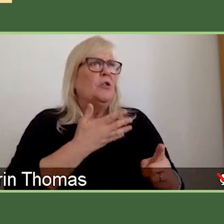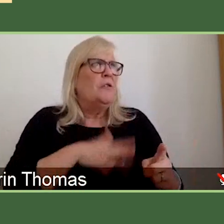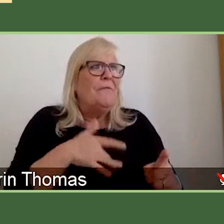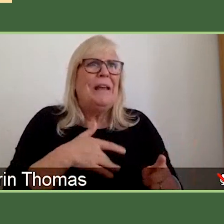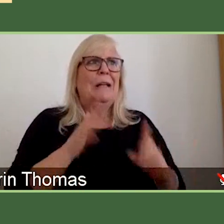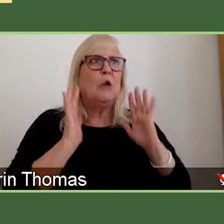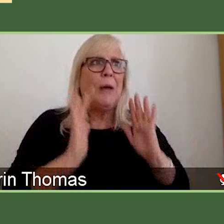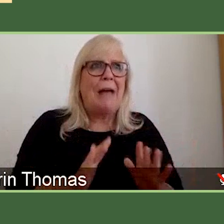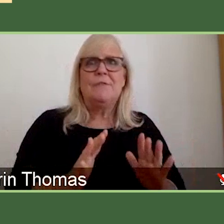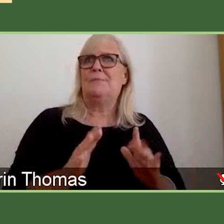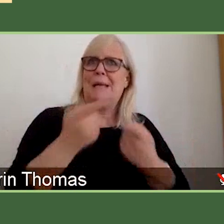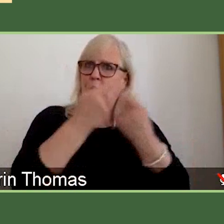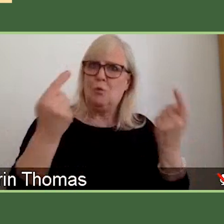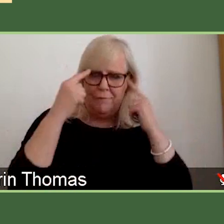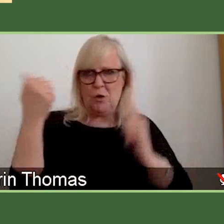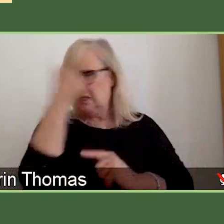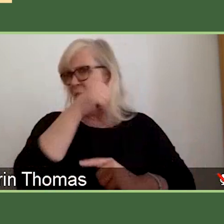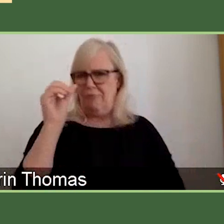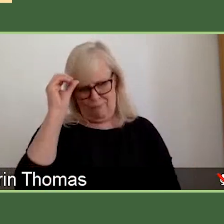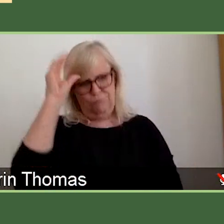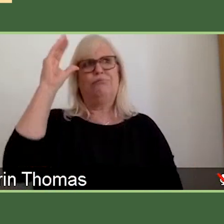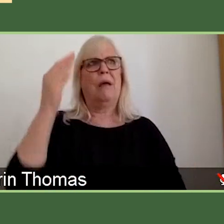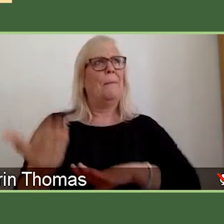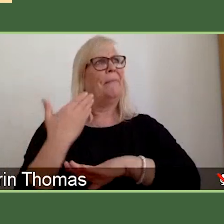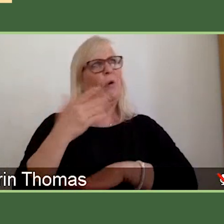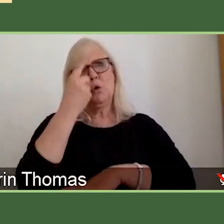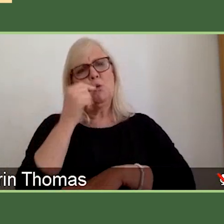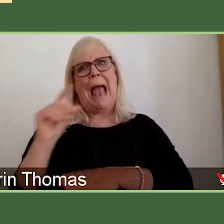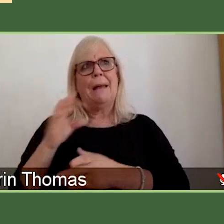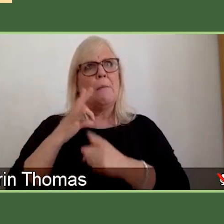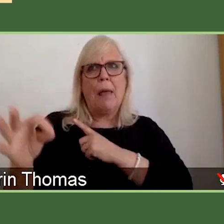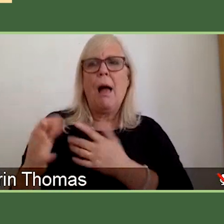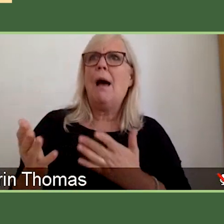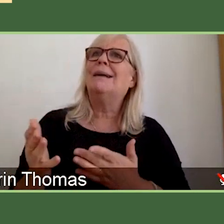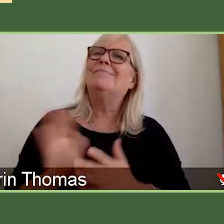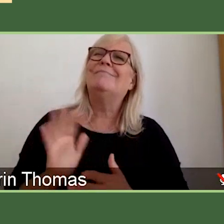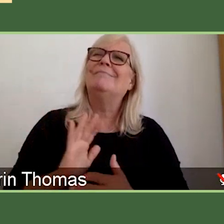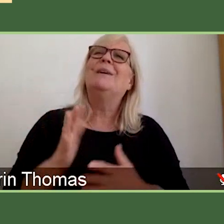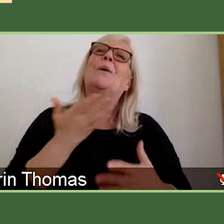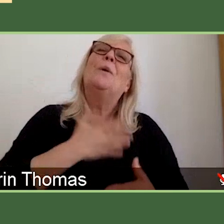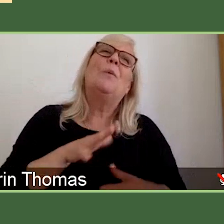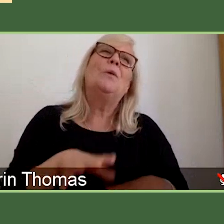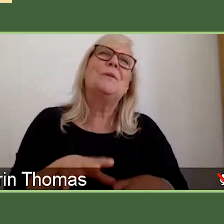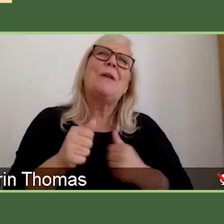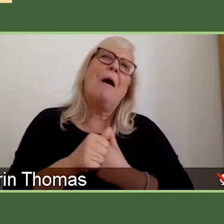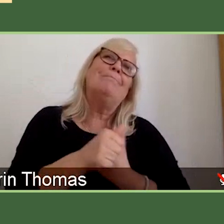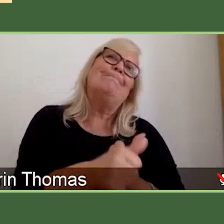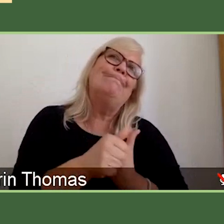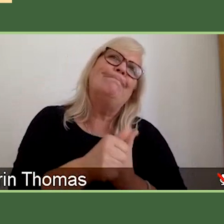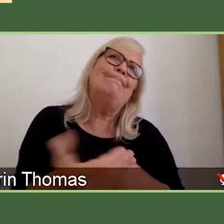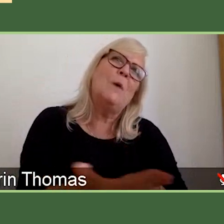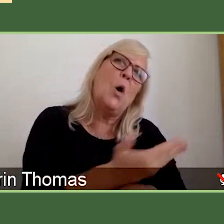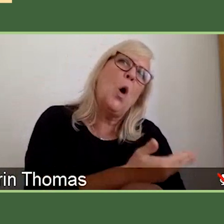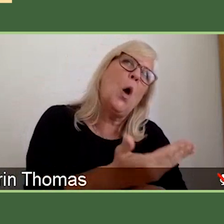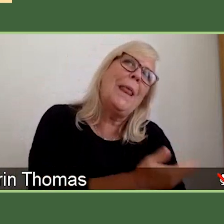kind of a career development award. So, there are similarities, but I think we really want these to be looked at as kind of a fresh